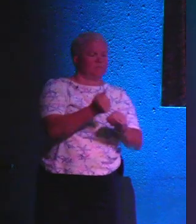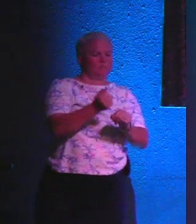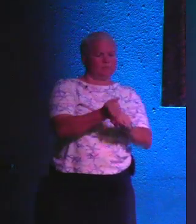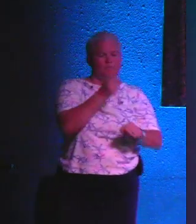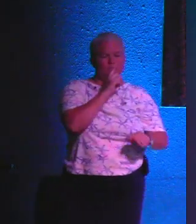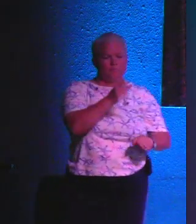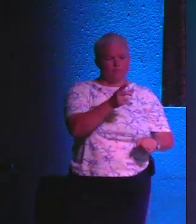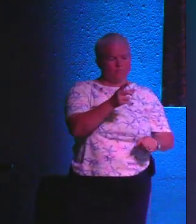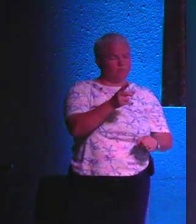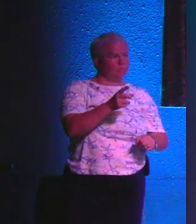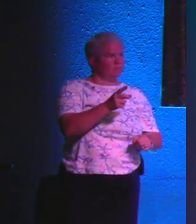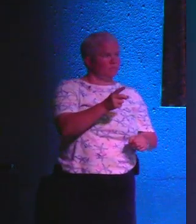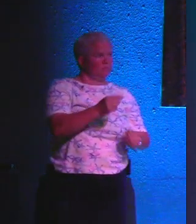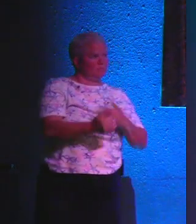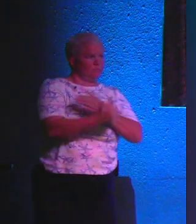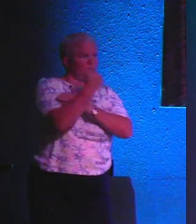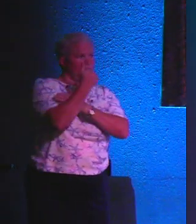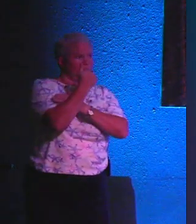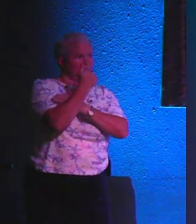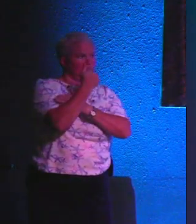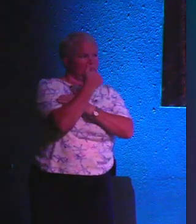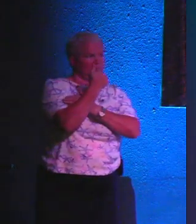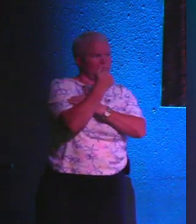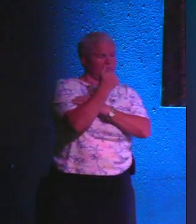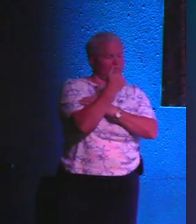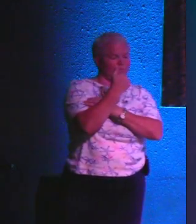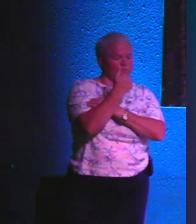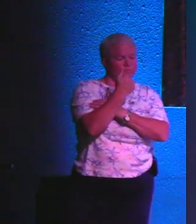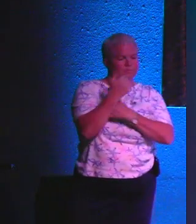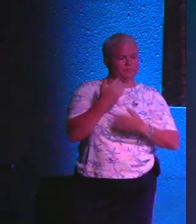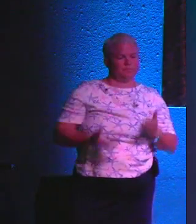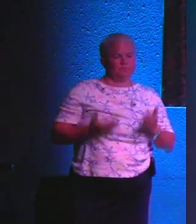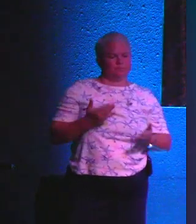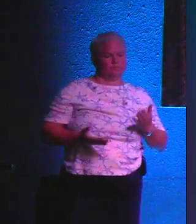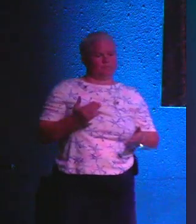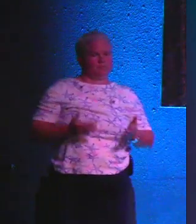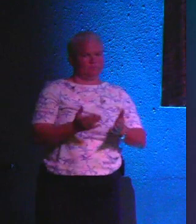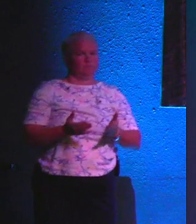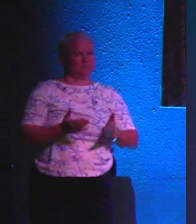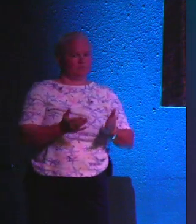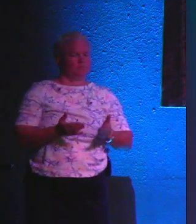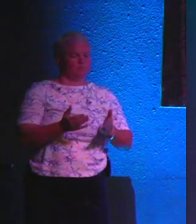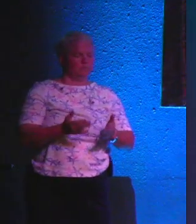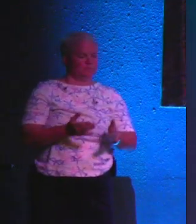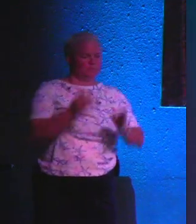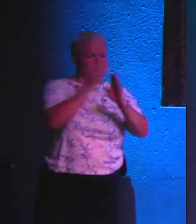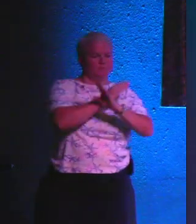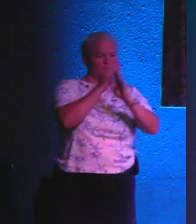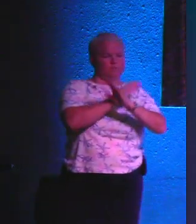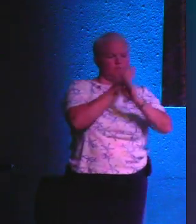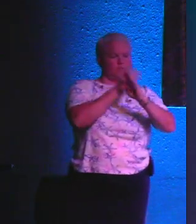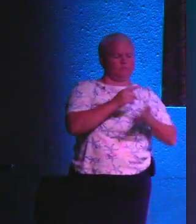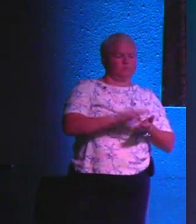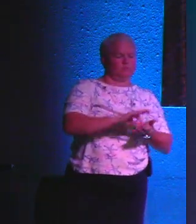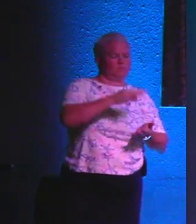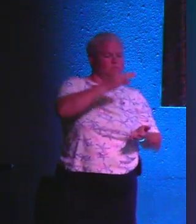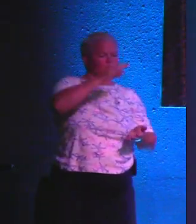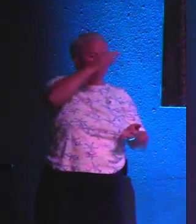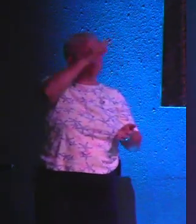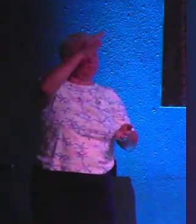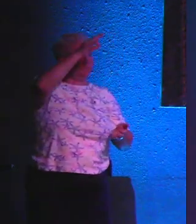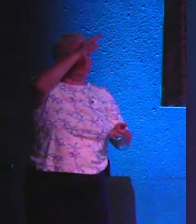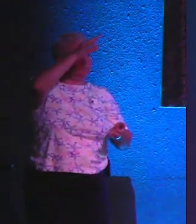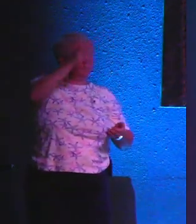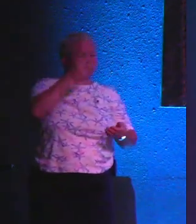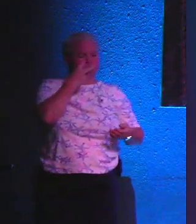this morning? It's really easy. Maybe if you're just there, man, you're in it. You're fighting spiritually. You're loving